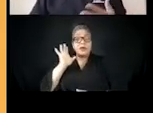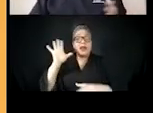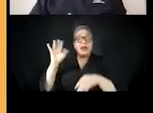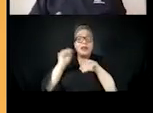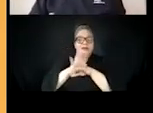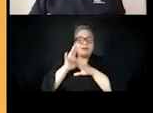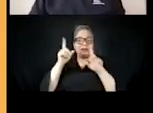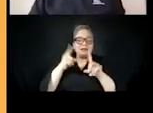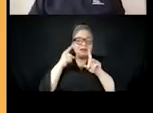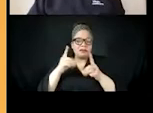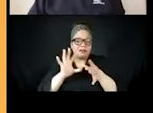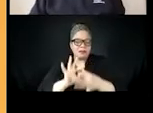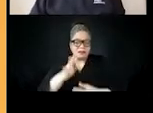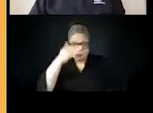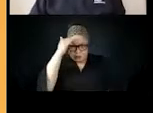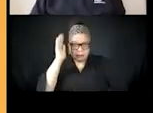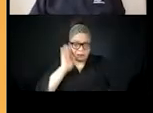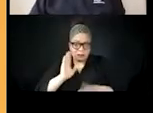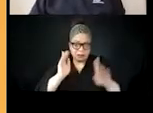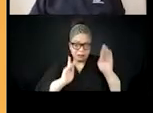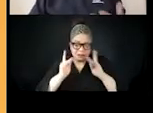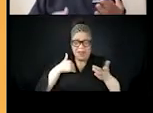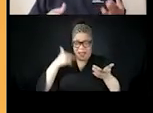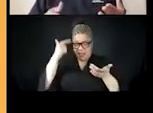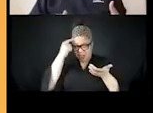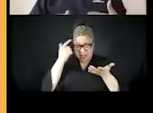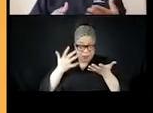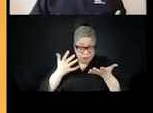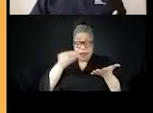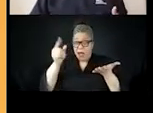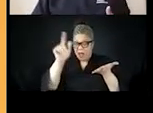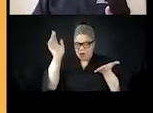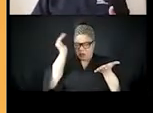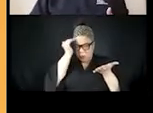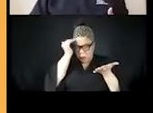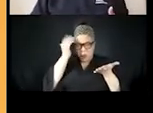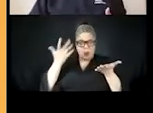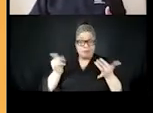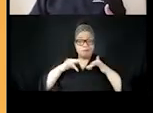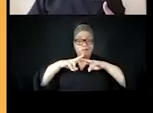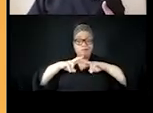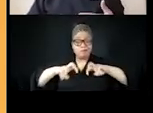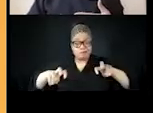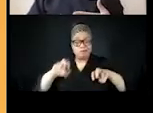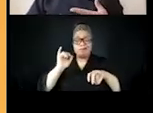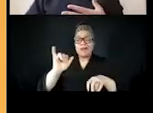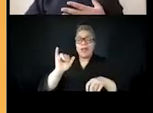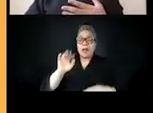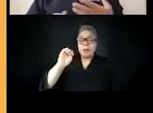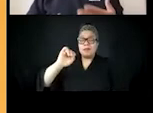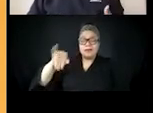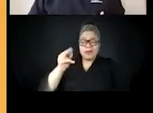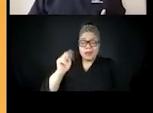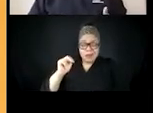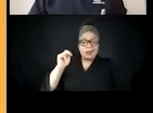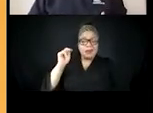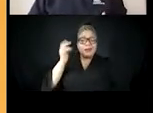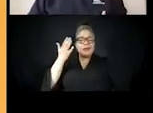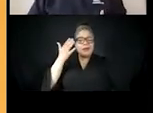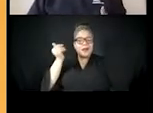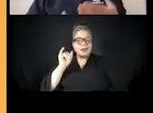to the heightened political activity of black and brown people, our communities are often targeted with wedge issues, um, and disinformation